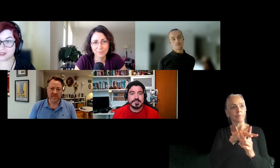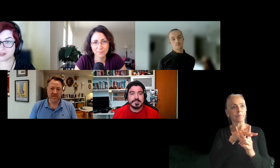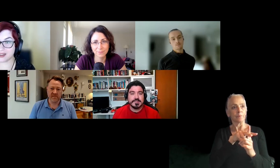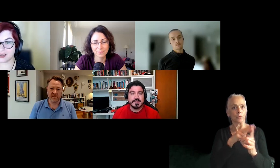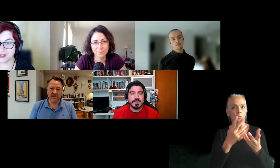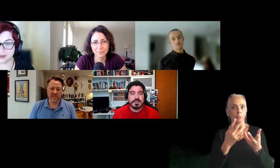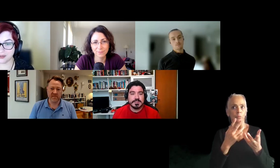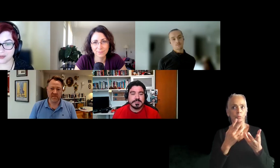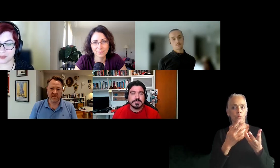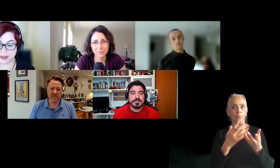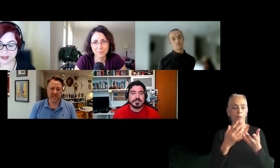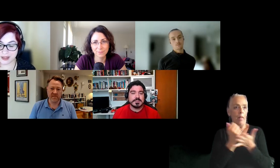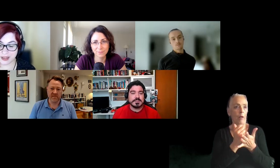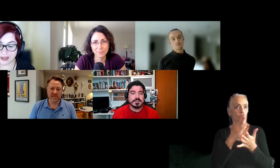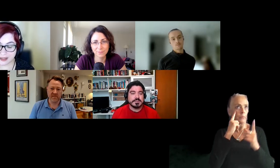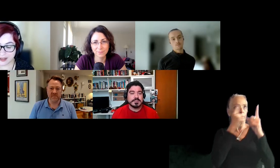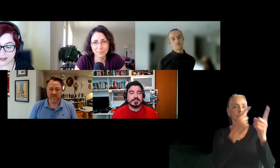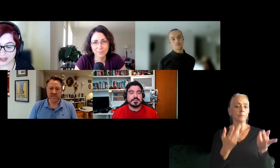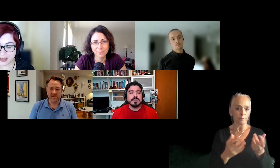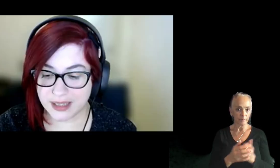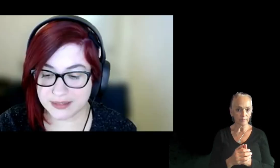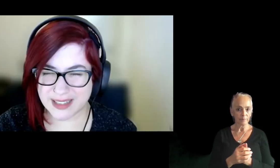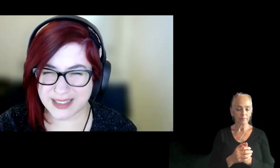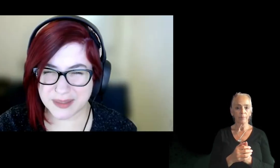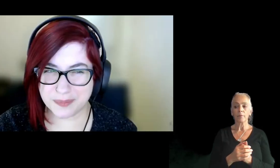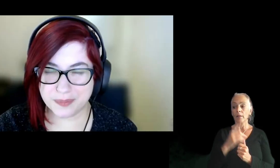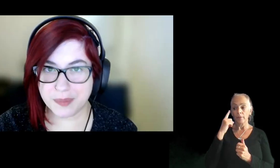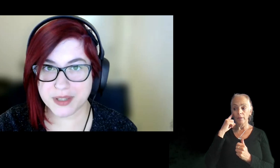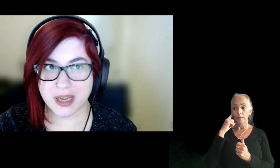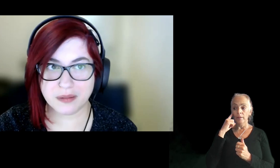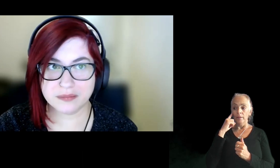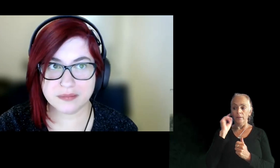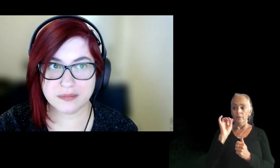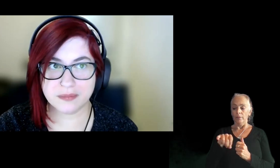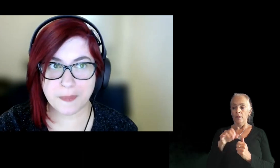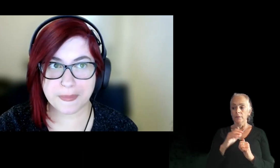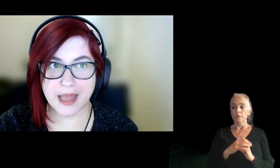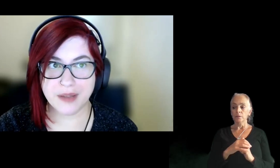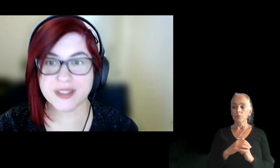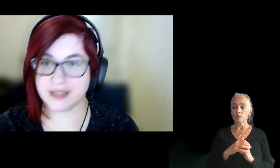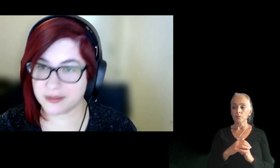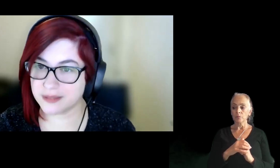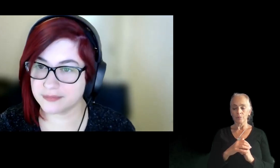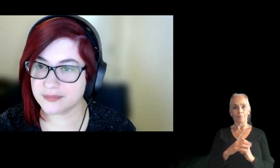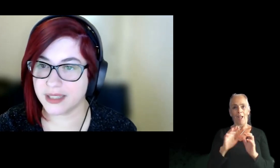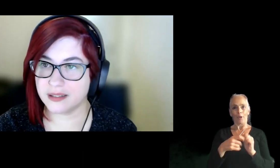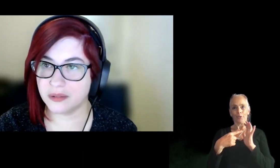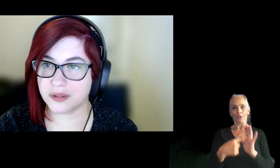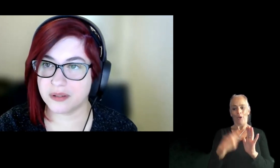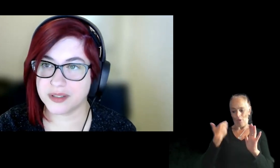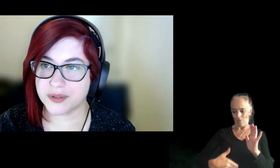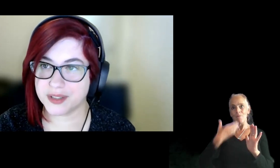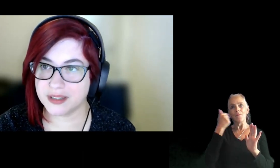serves, uh, to your purpose. Uh, and I think that's pretty much how, how you stand out in